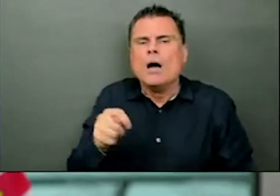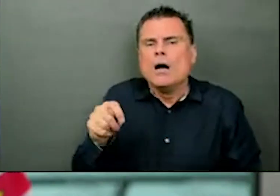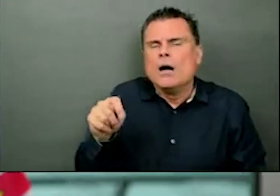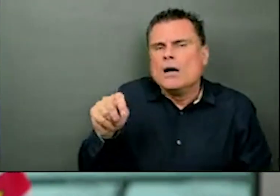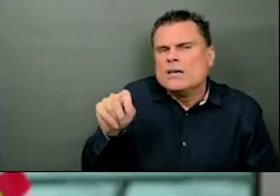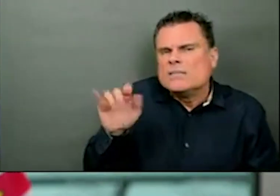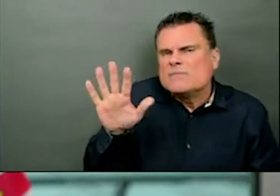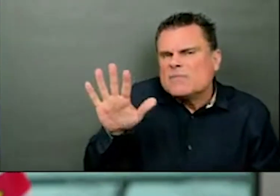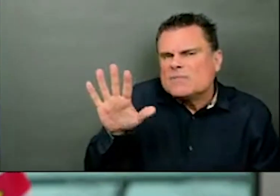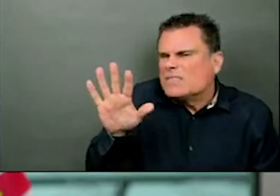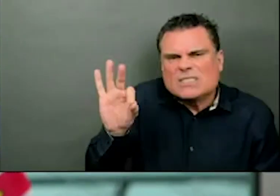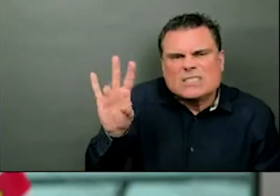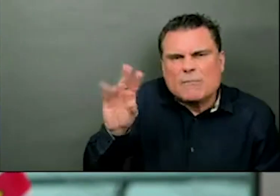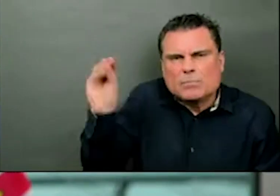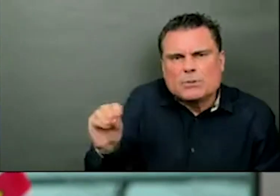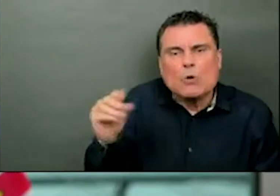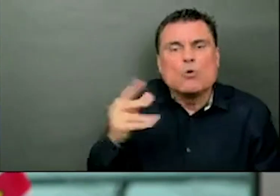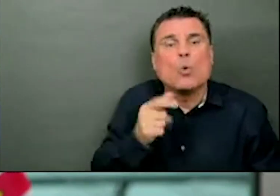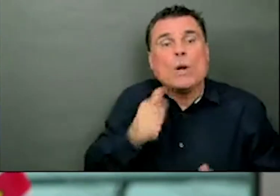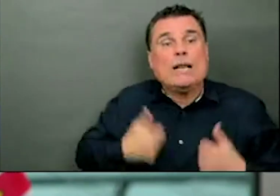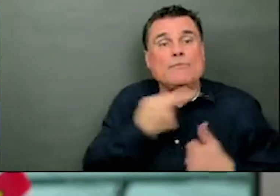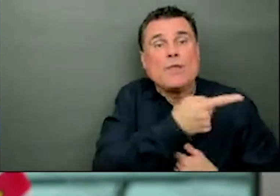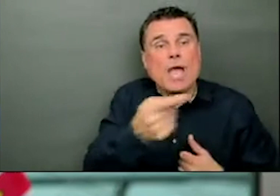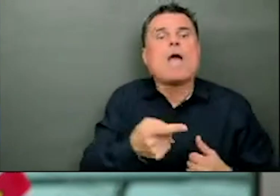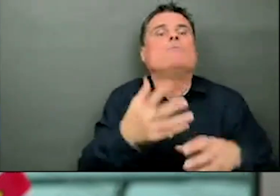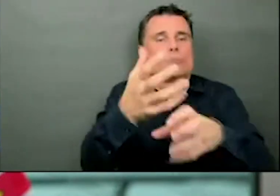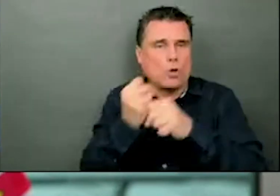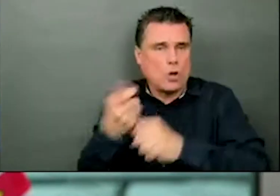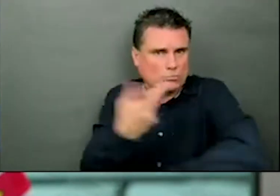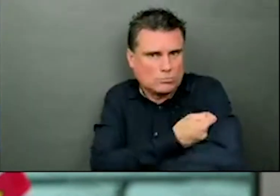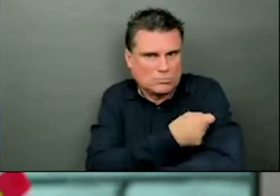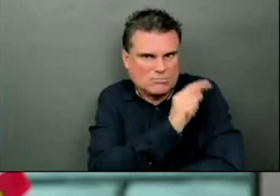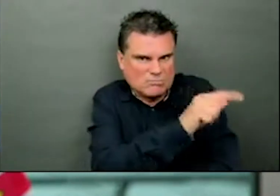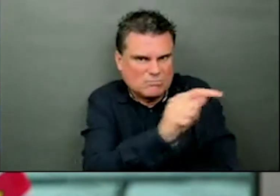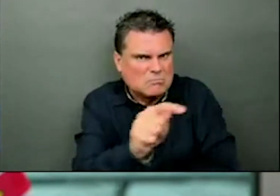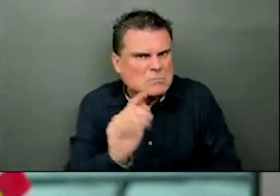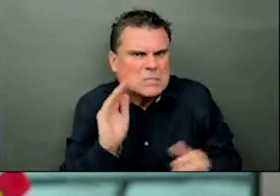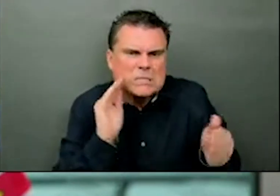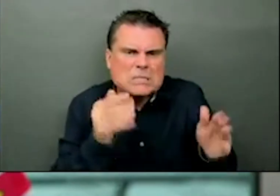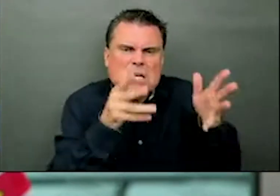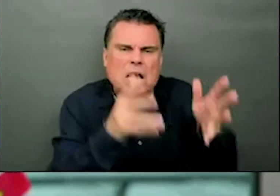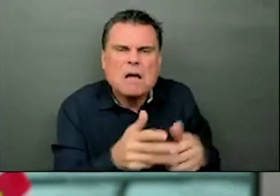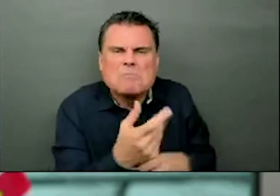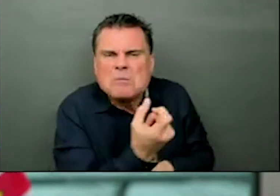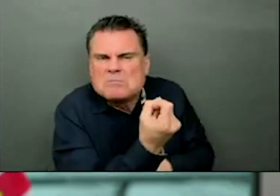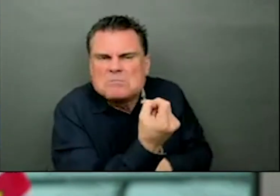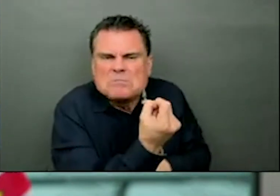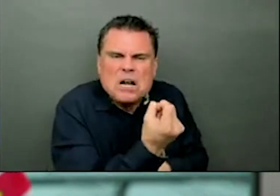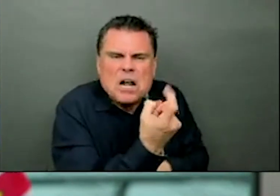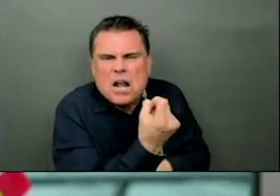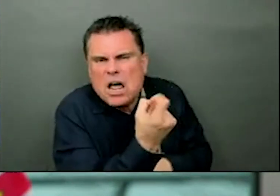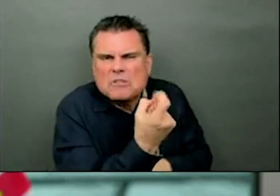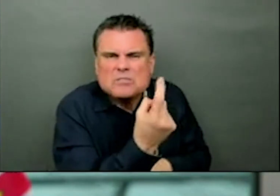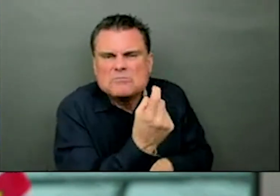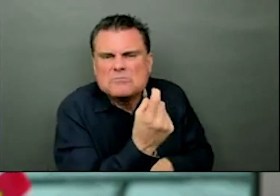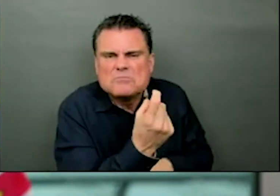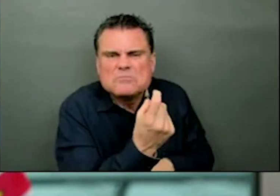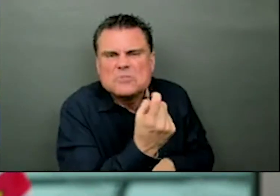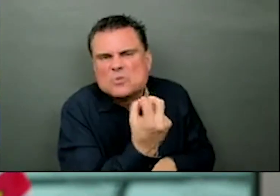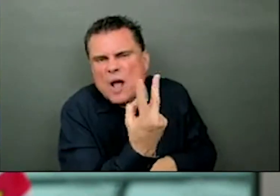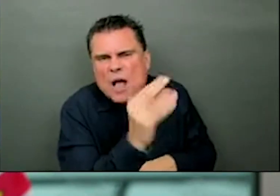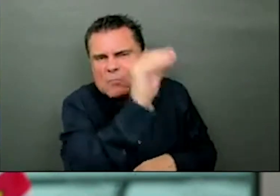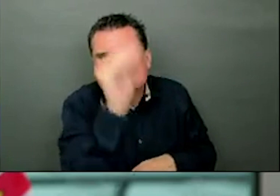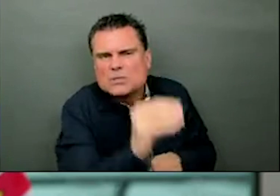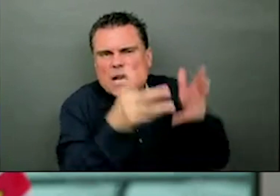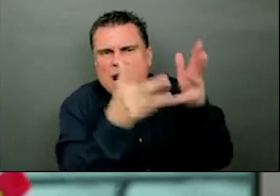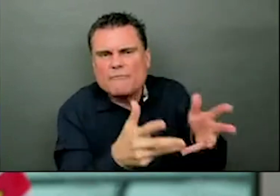all the long-term care staff have been offered the vaccine and so there's perhaps 11 or so percent who either can't get it for medical